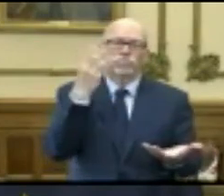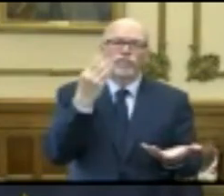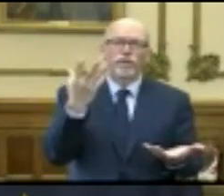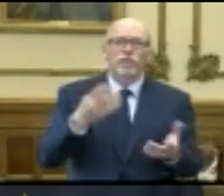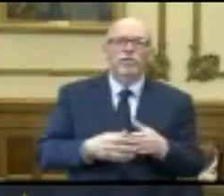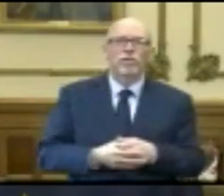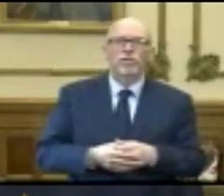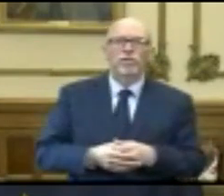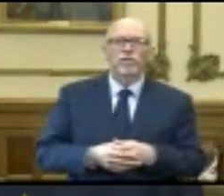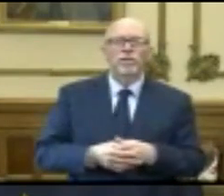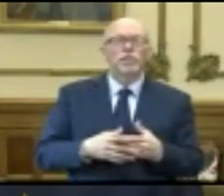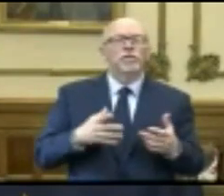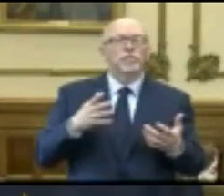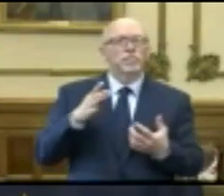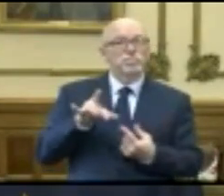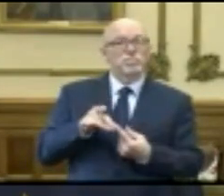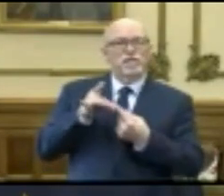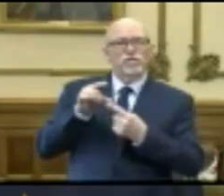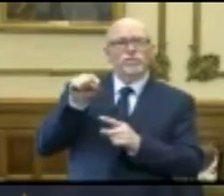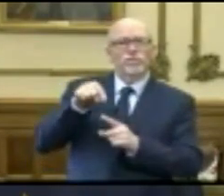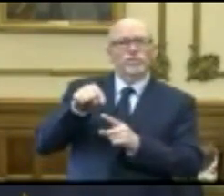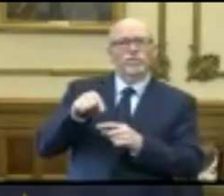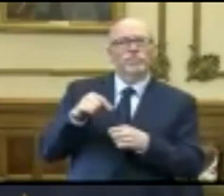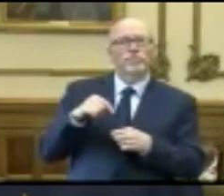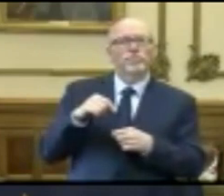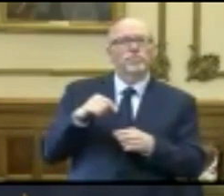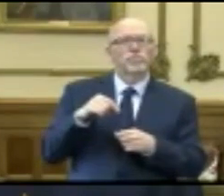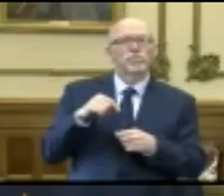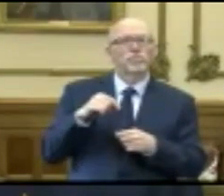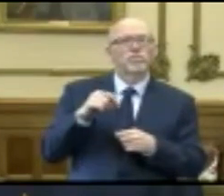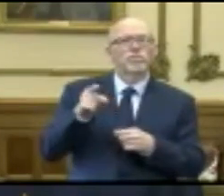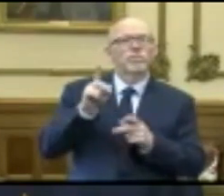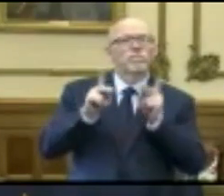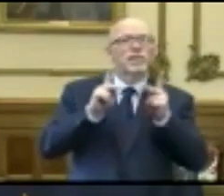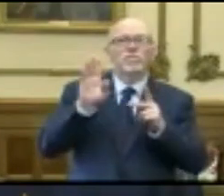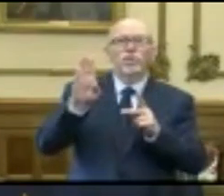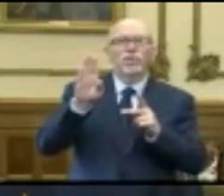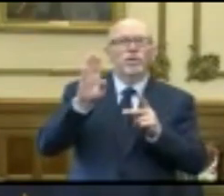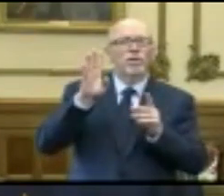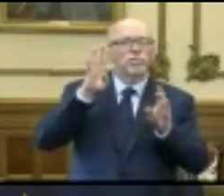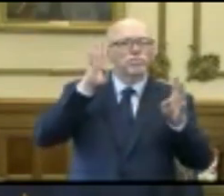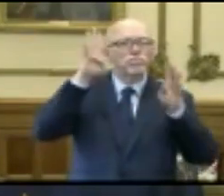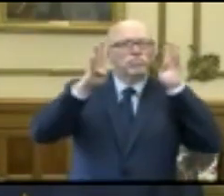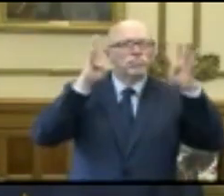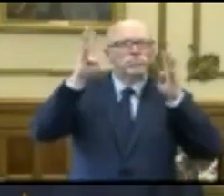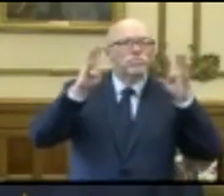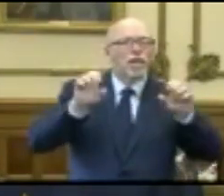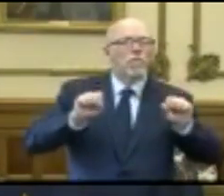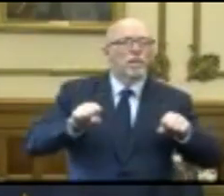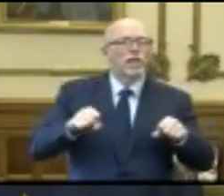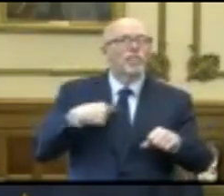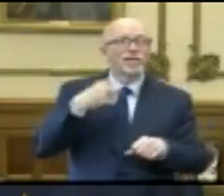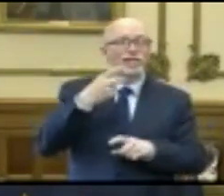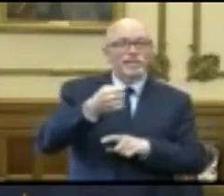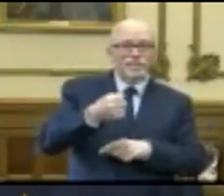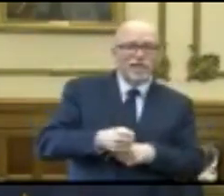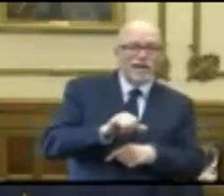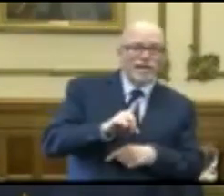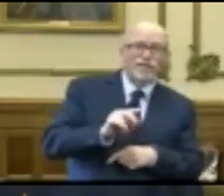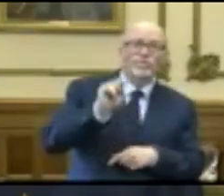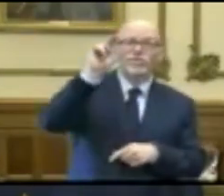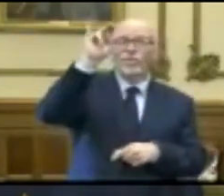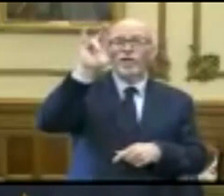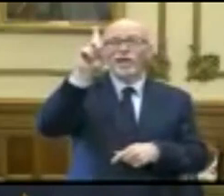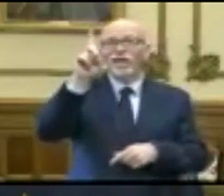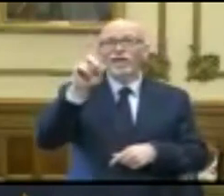especially in the area of artistic abilities. And we see this from southern Indiana to northern